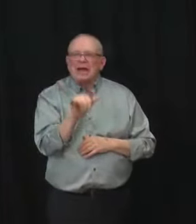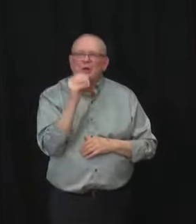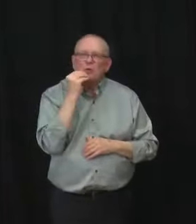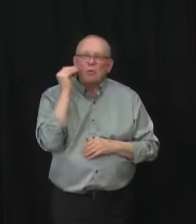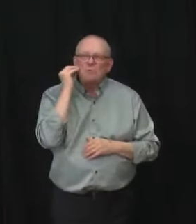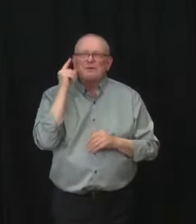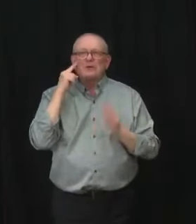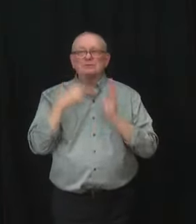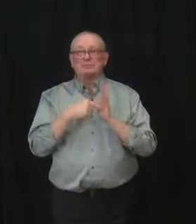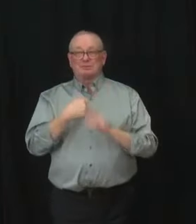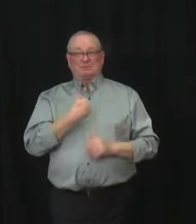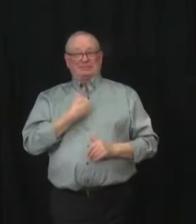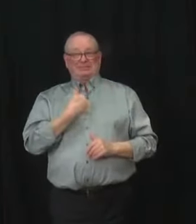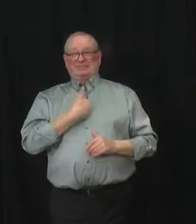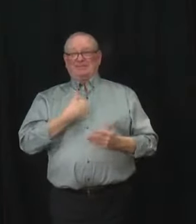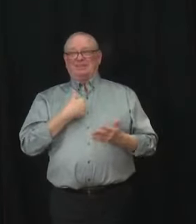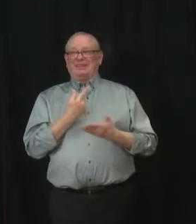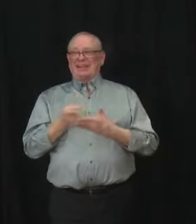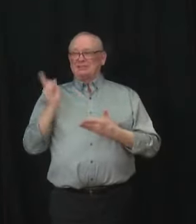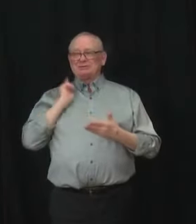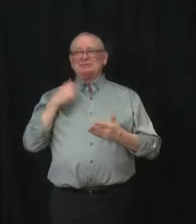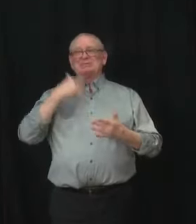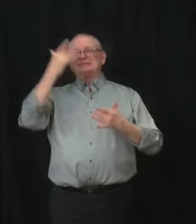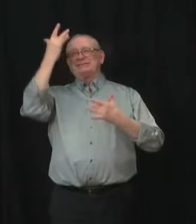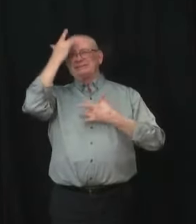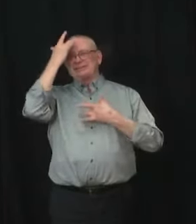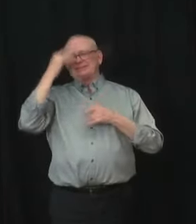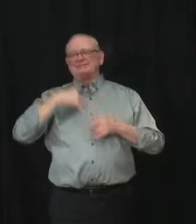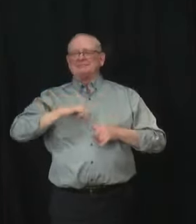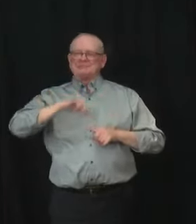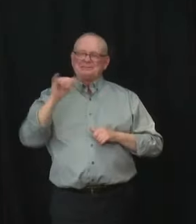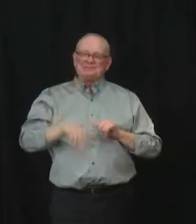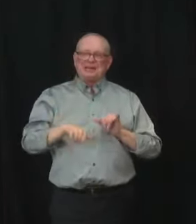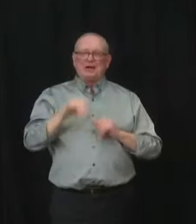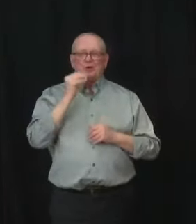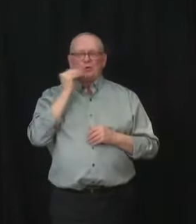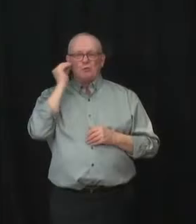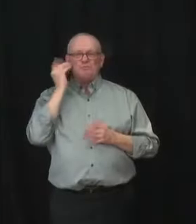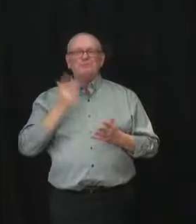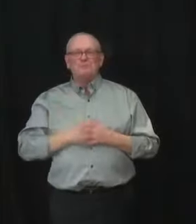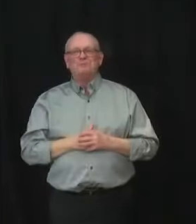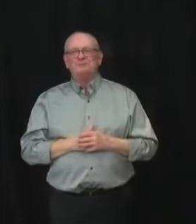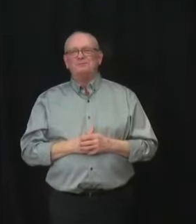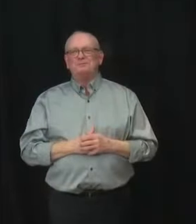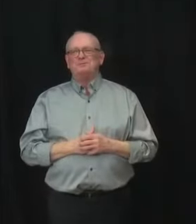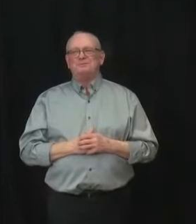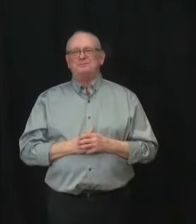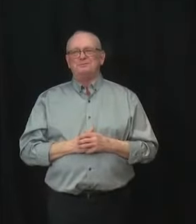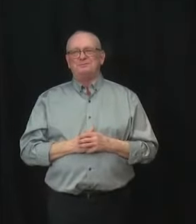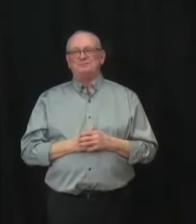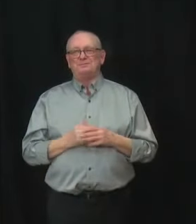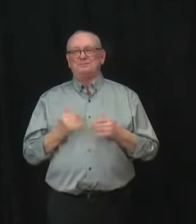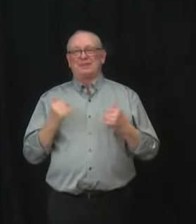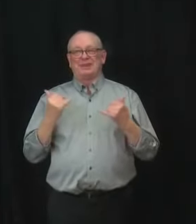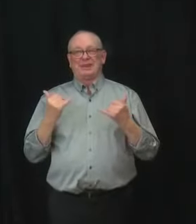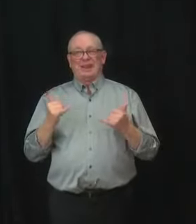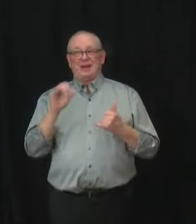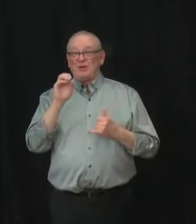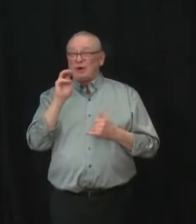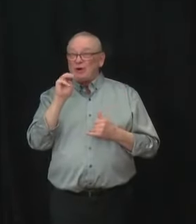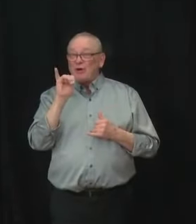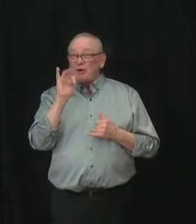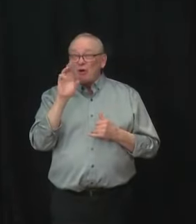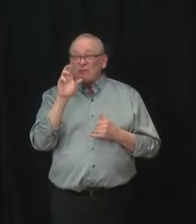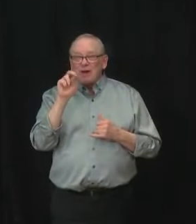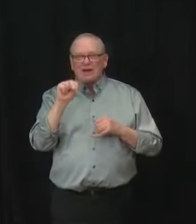prevalent in Alberta right now that even mild symptoms like runny nose and slight cough could well be COVID because